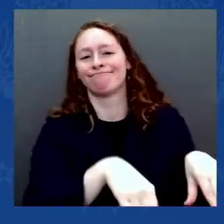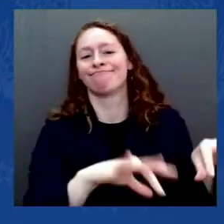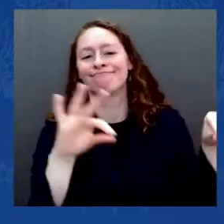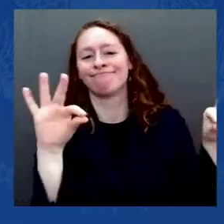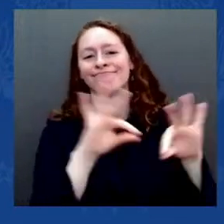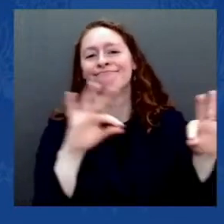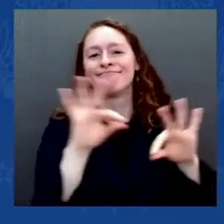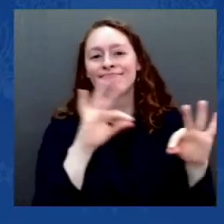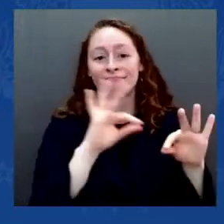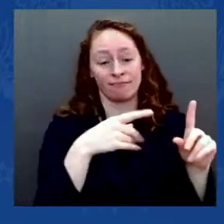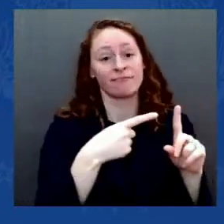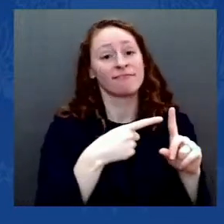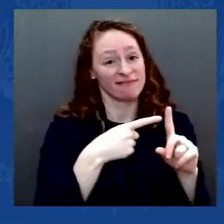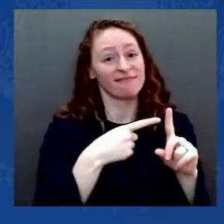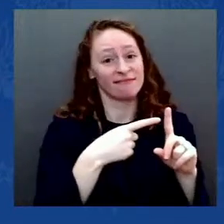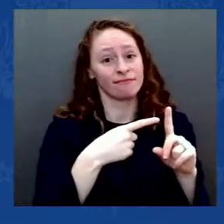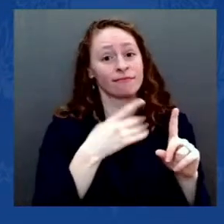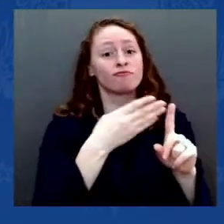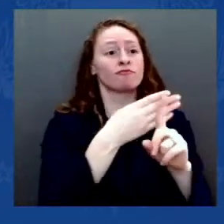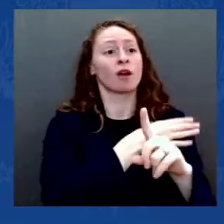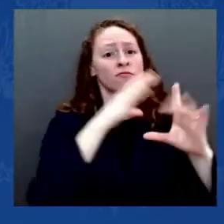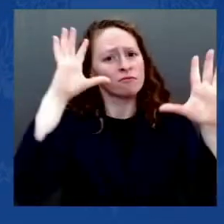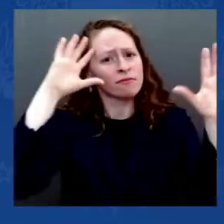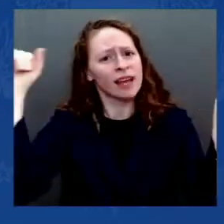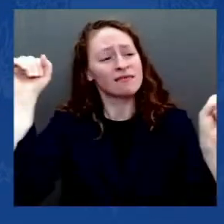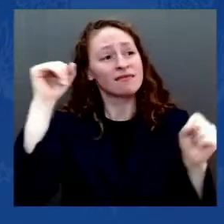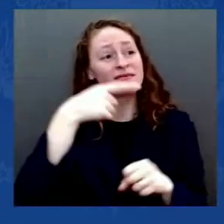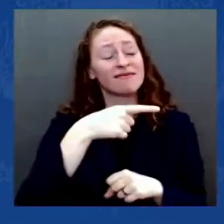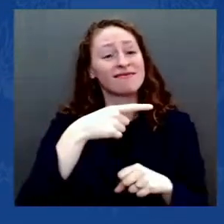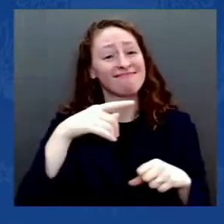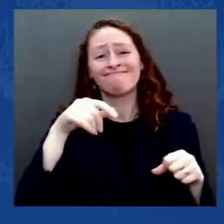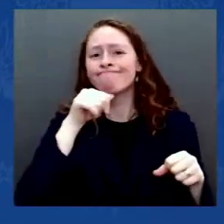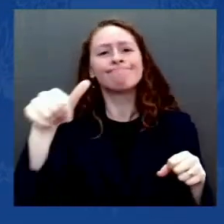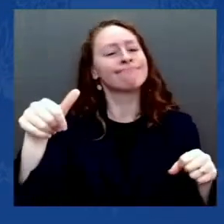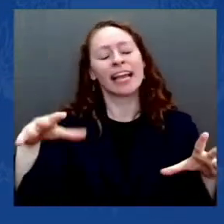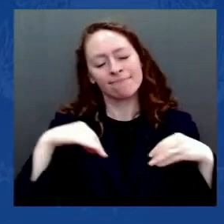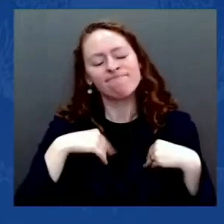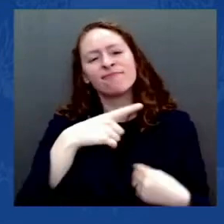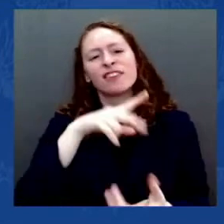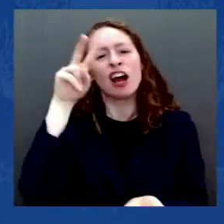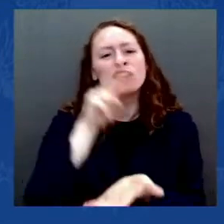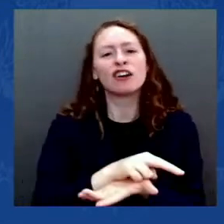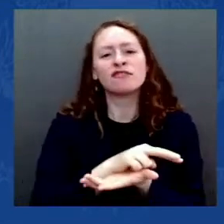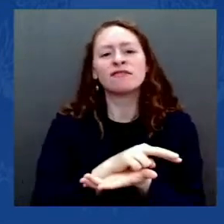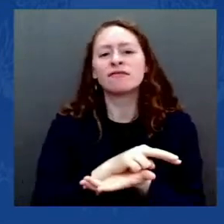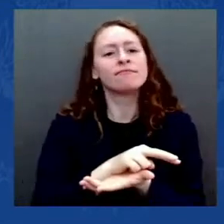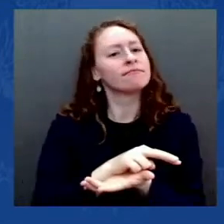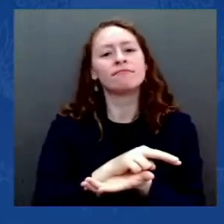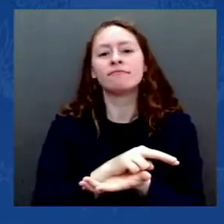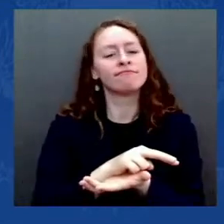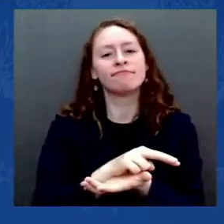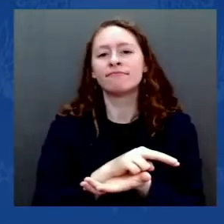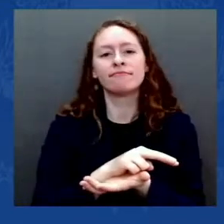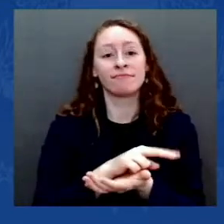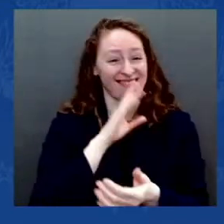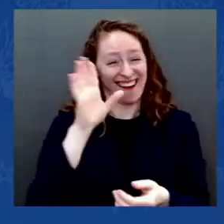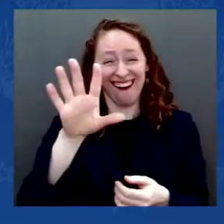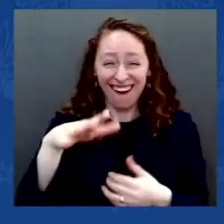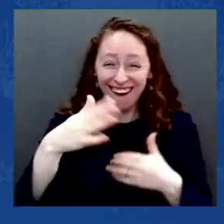attorney general, his own vice president, governors and state officials in every battleground state